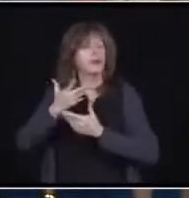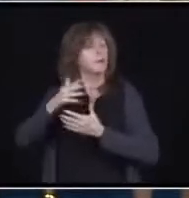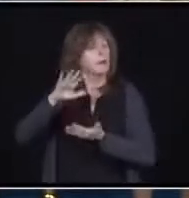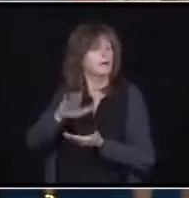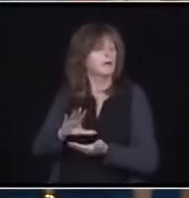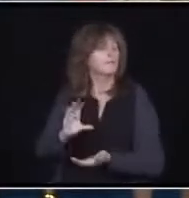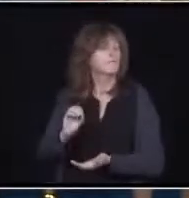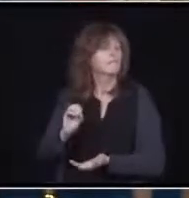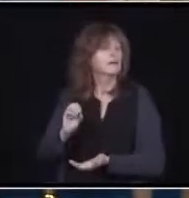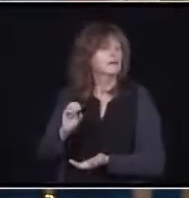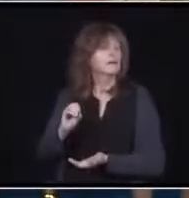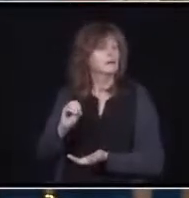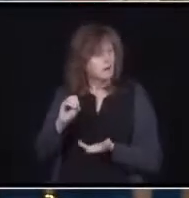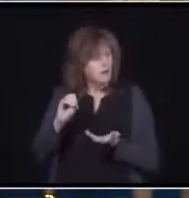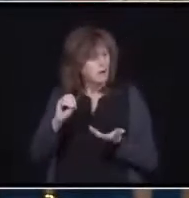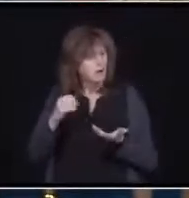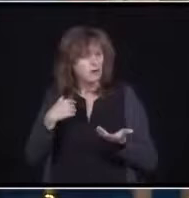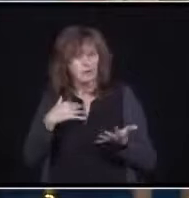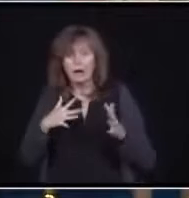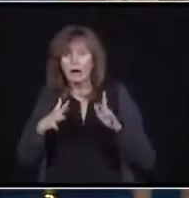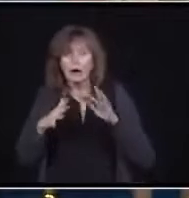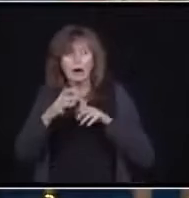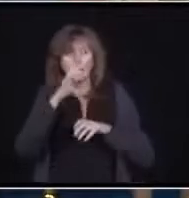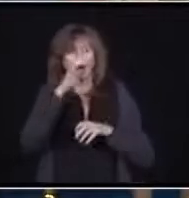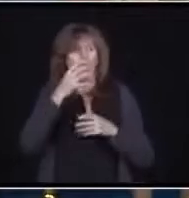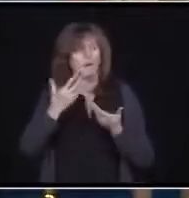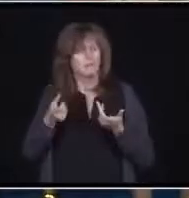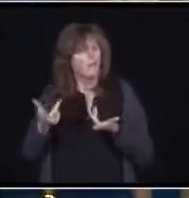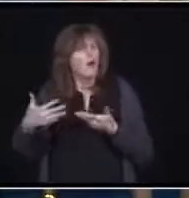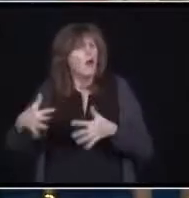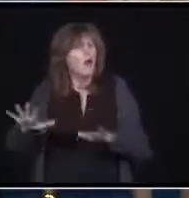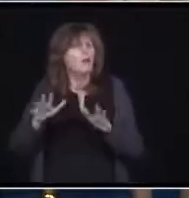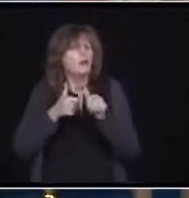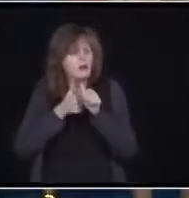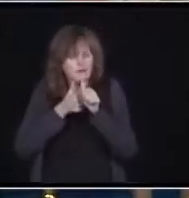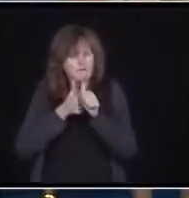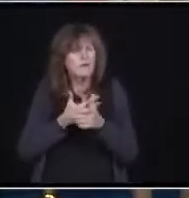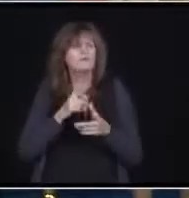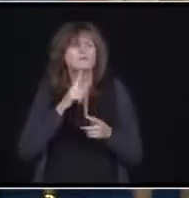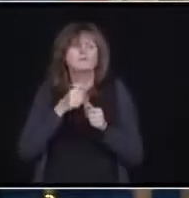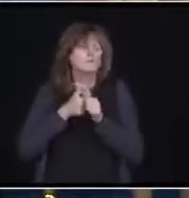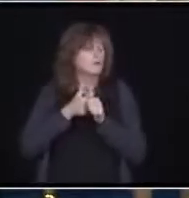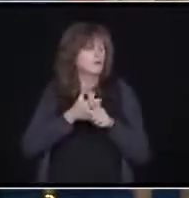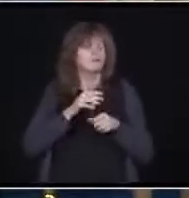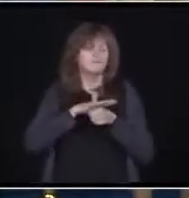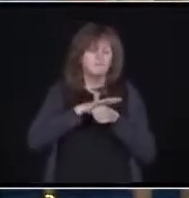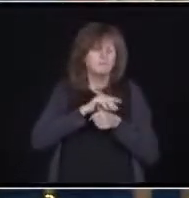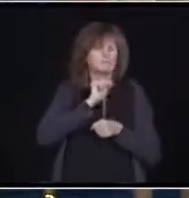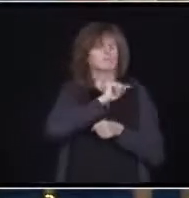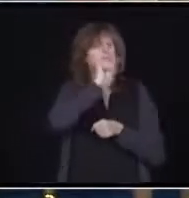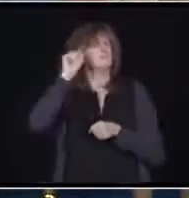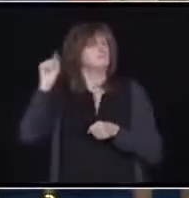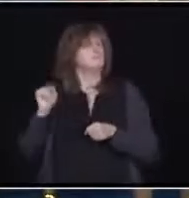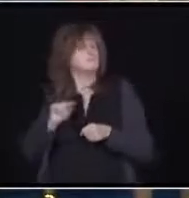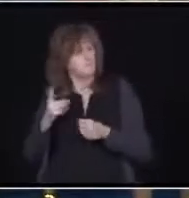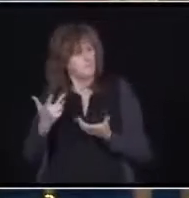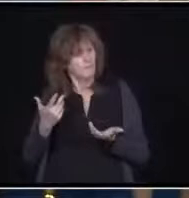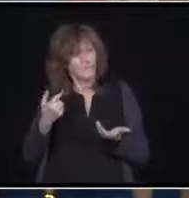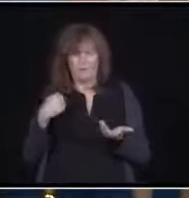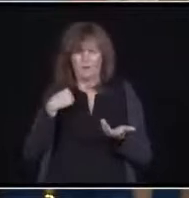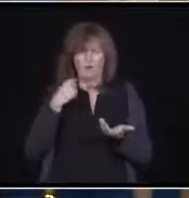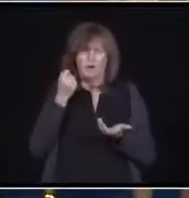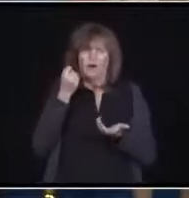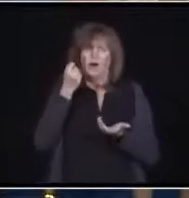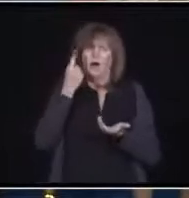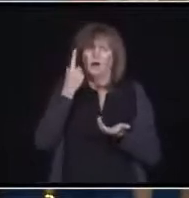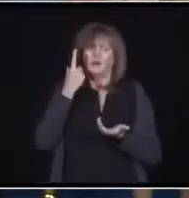So they're very much restaurant facility by facility and how it's laid out. And that's where we want to be understanding of that. And they put measures and protection